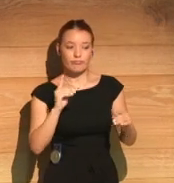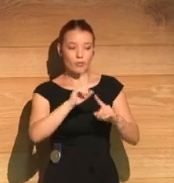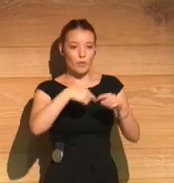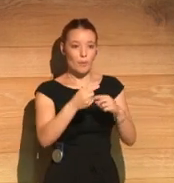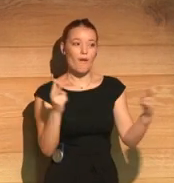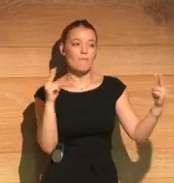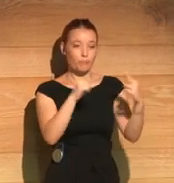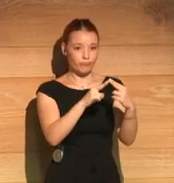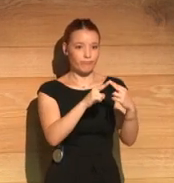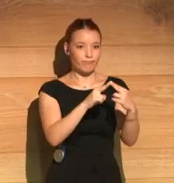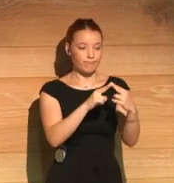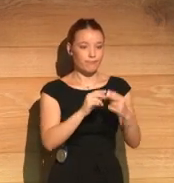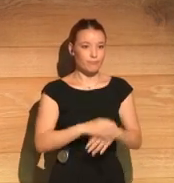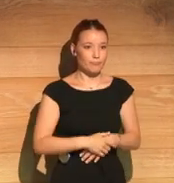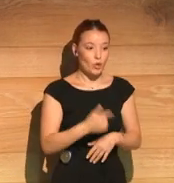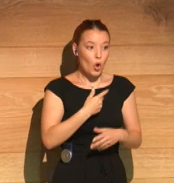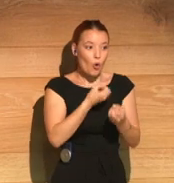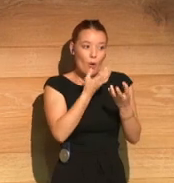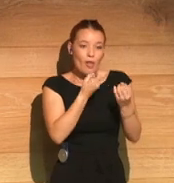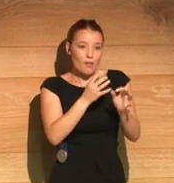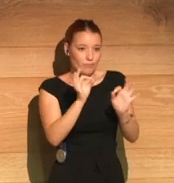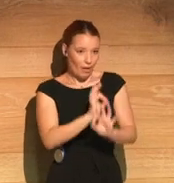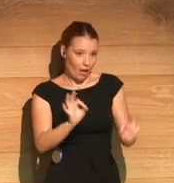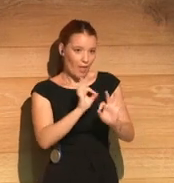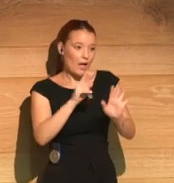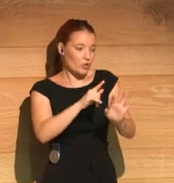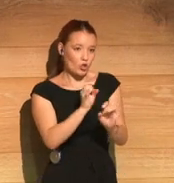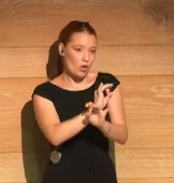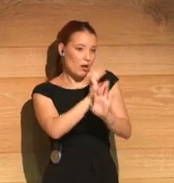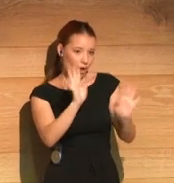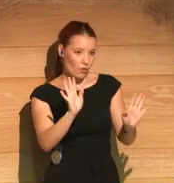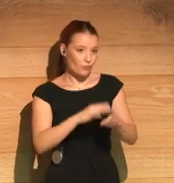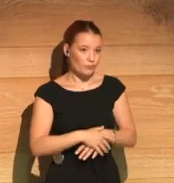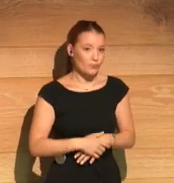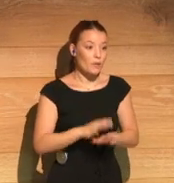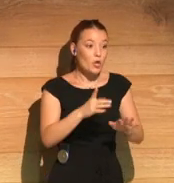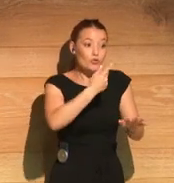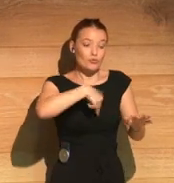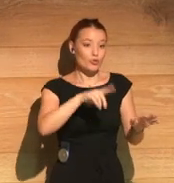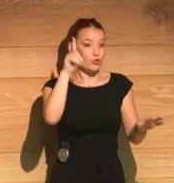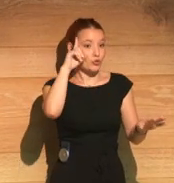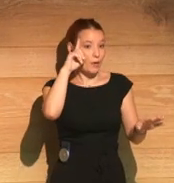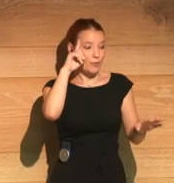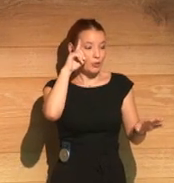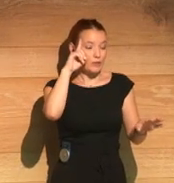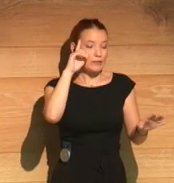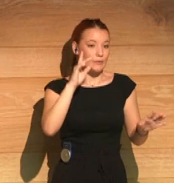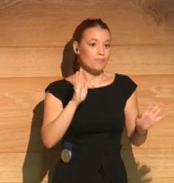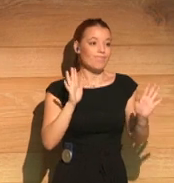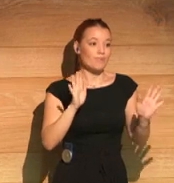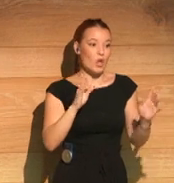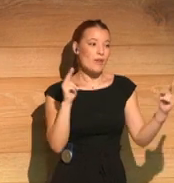to re-encounter. This is not a spoiler. This is something that's clear in the novel from the beginning. But what we don't know is just